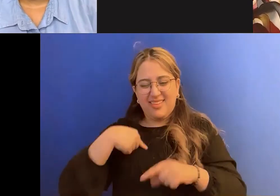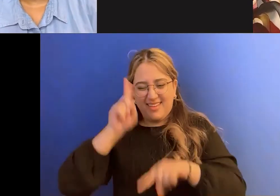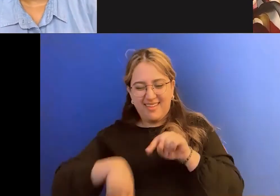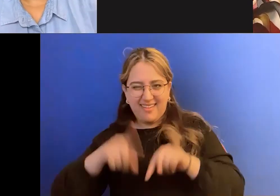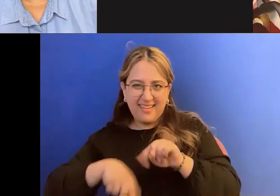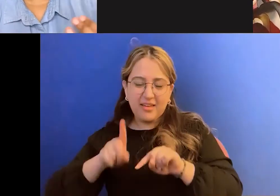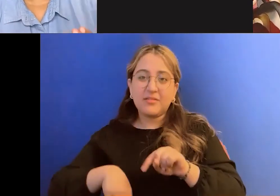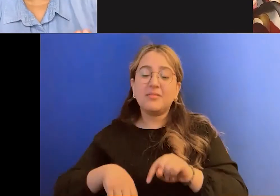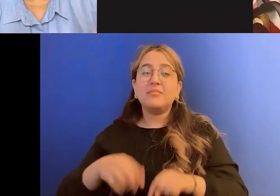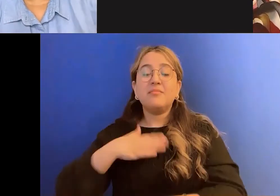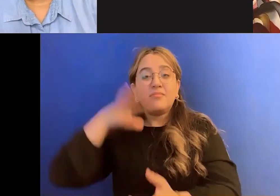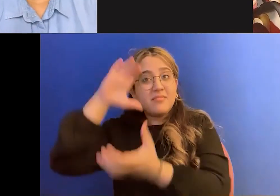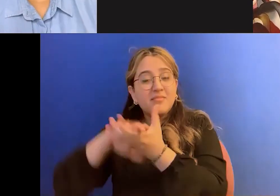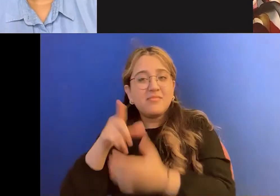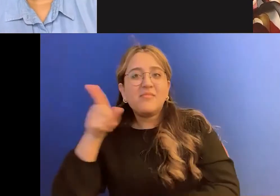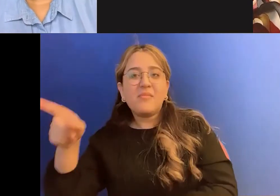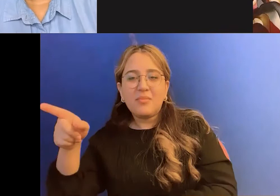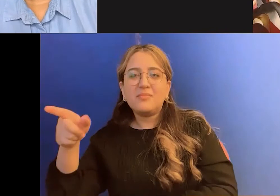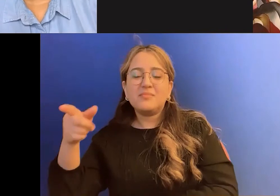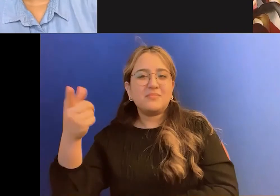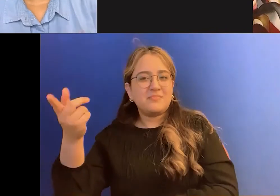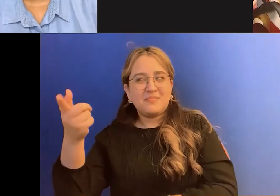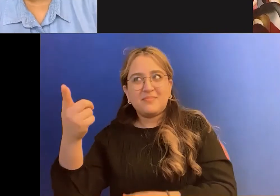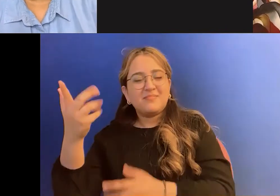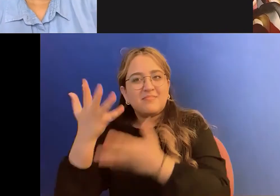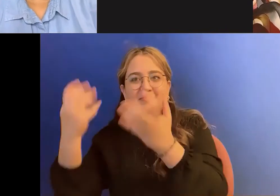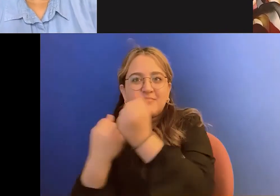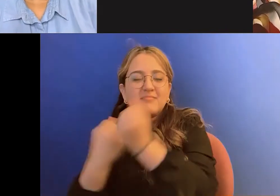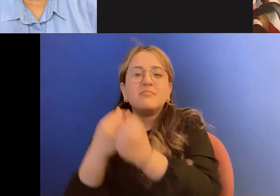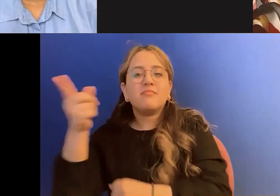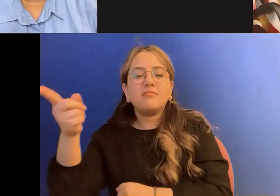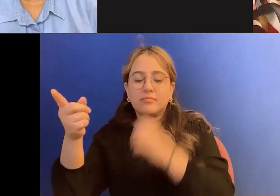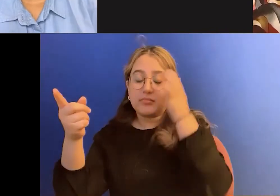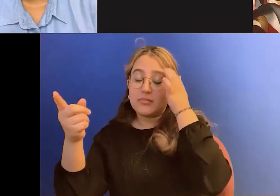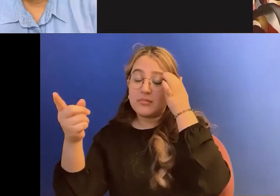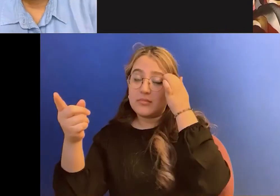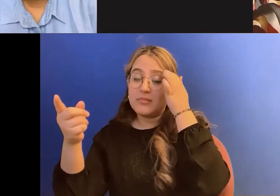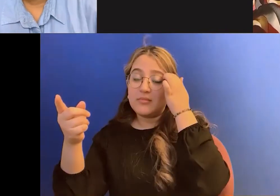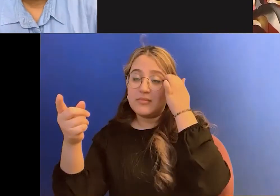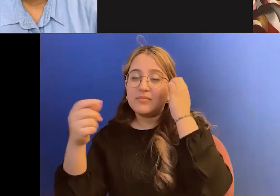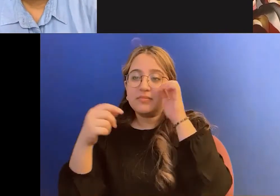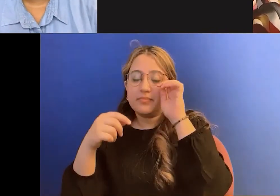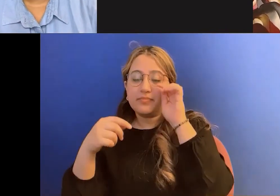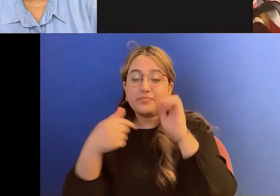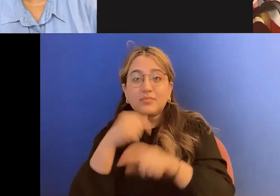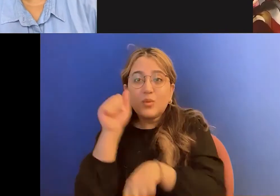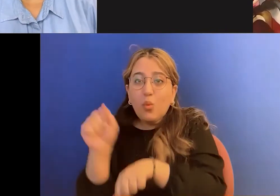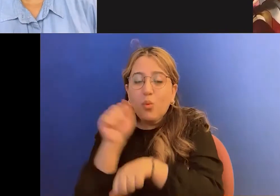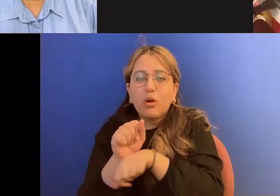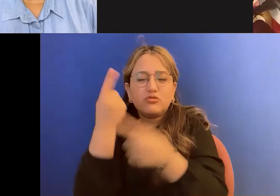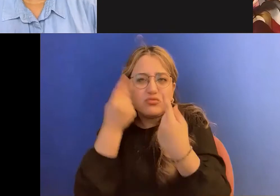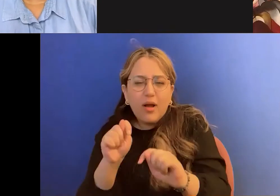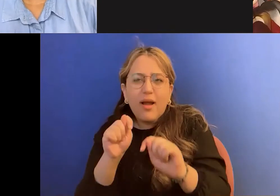don't do that. And I am working, you know, towards being more appreciative of these compliments,